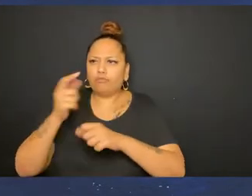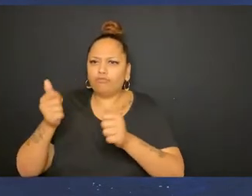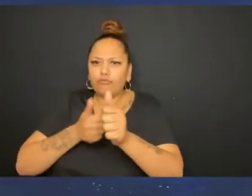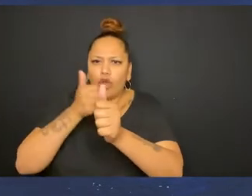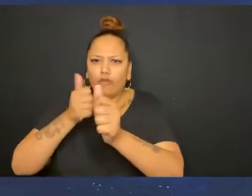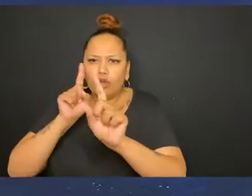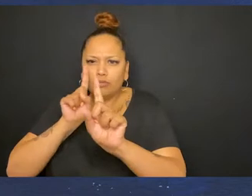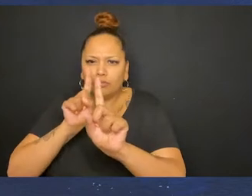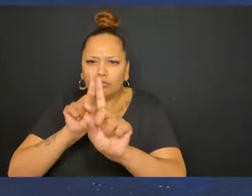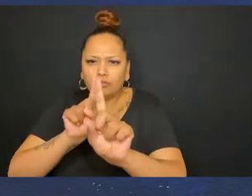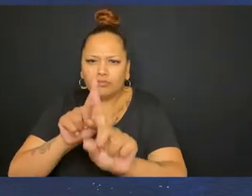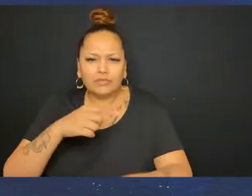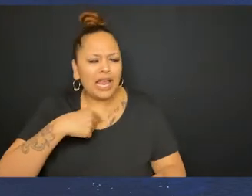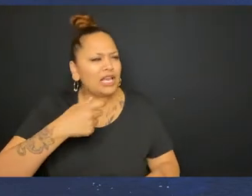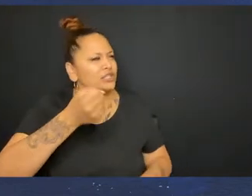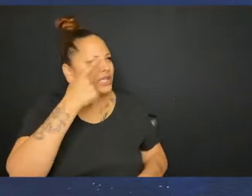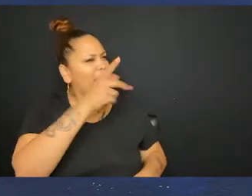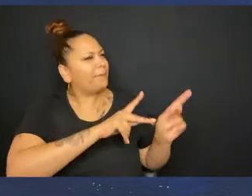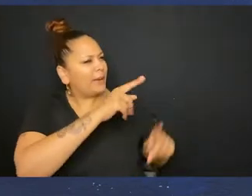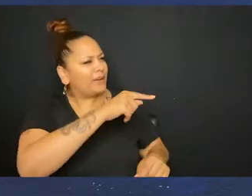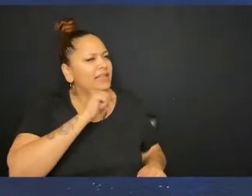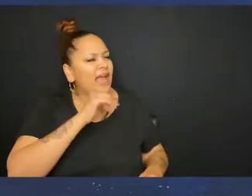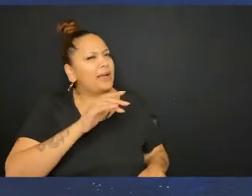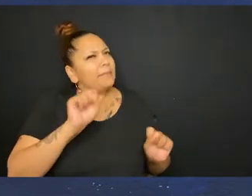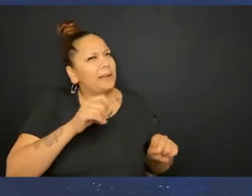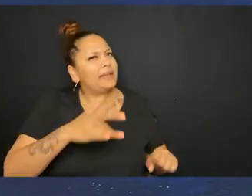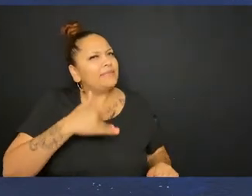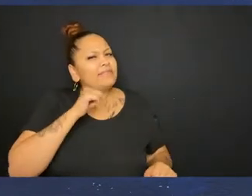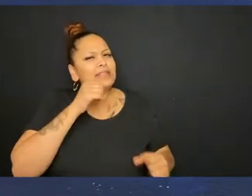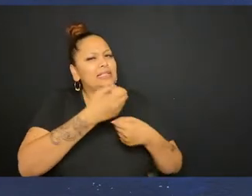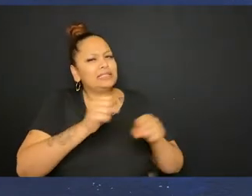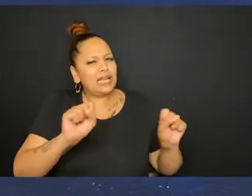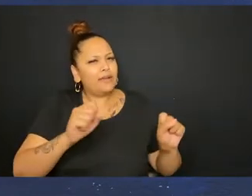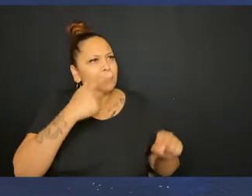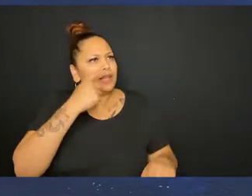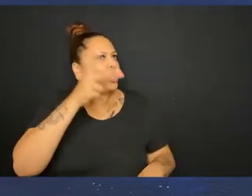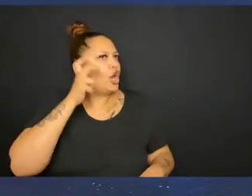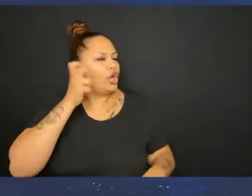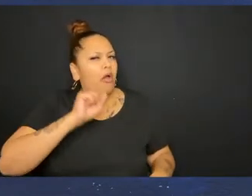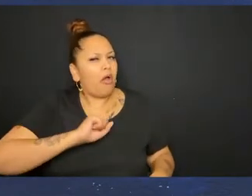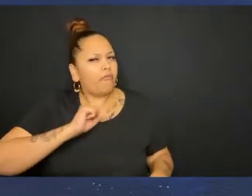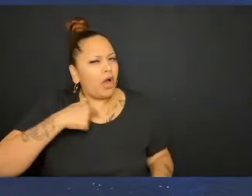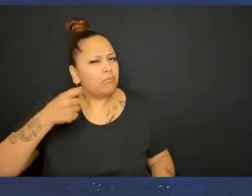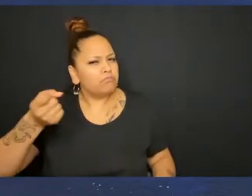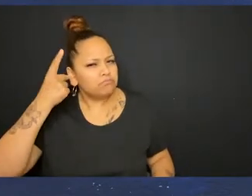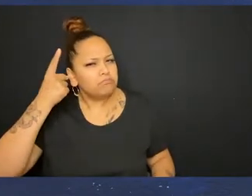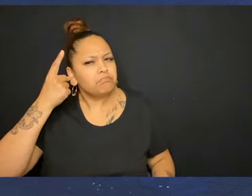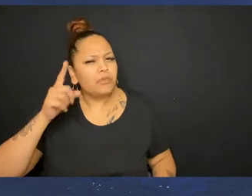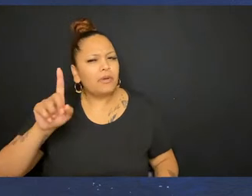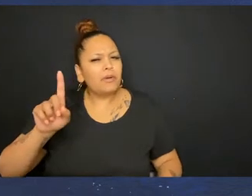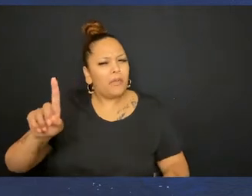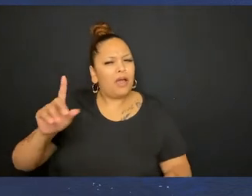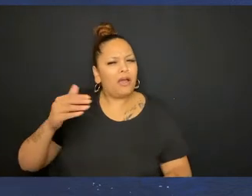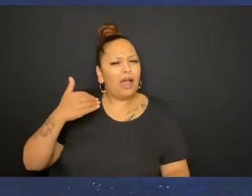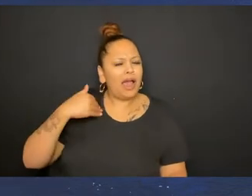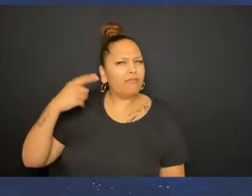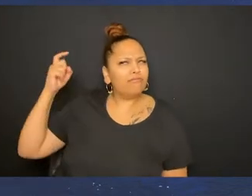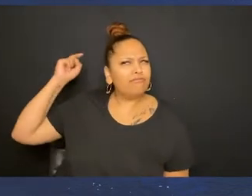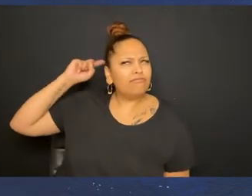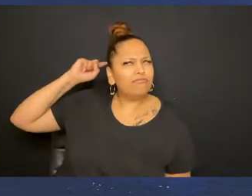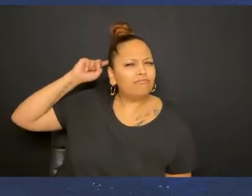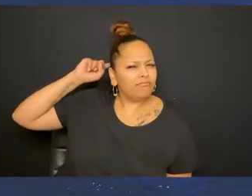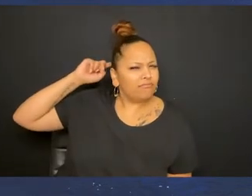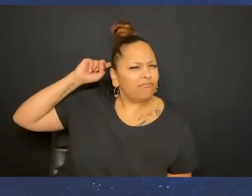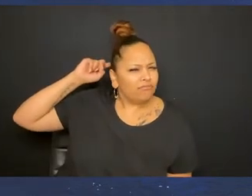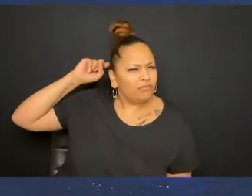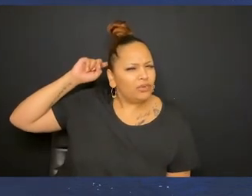And a security guard would follow me And I understand that, like, people might feel unsafe Because they heard the cough I understand